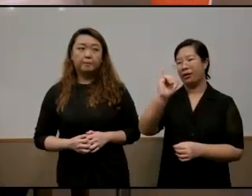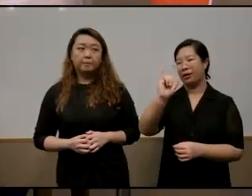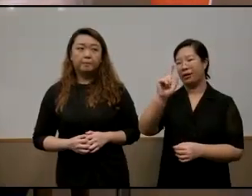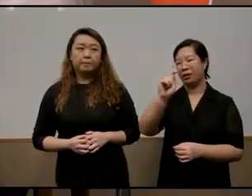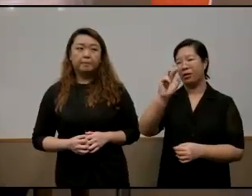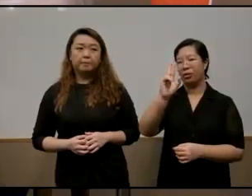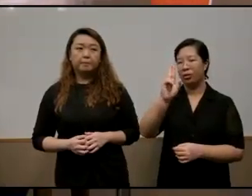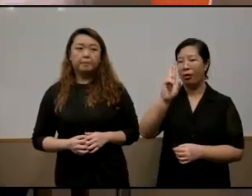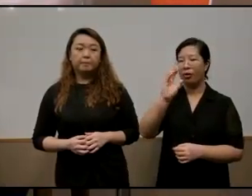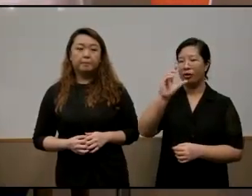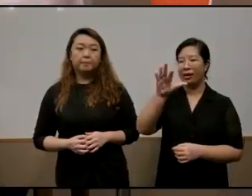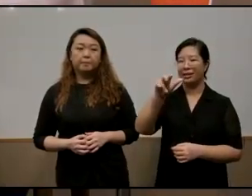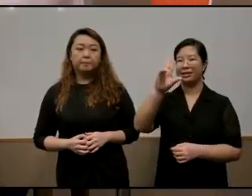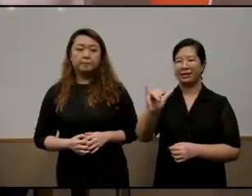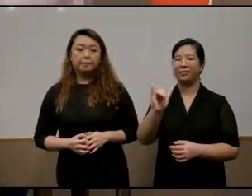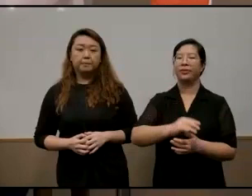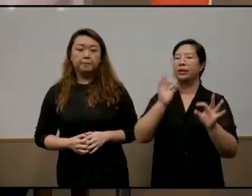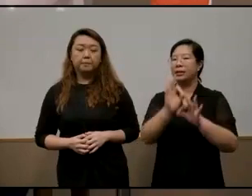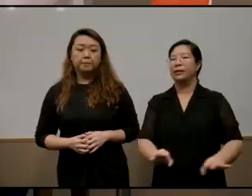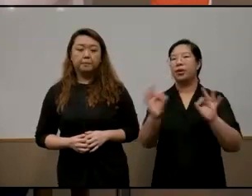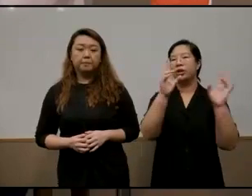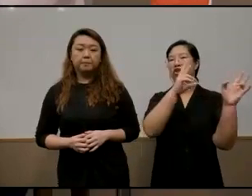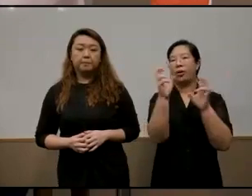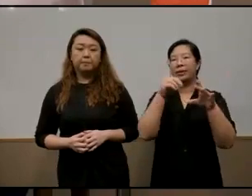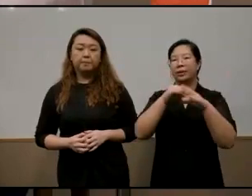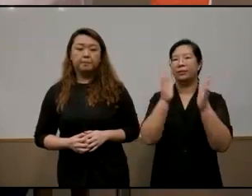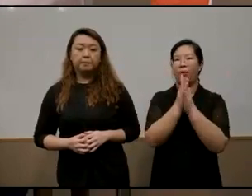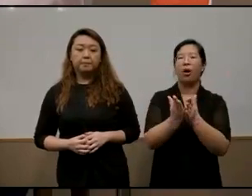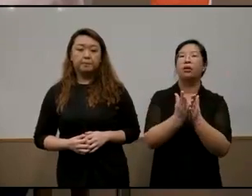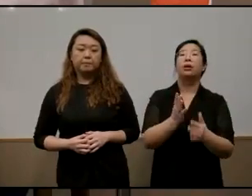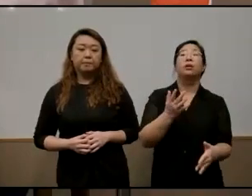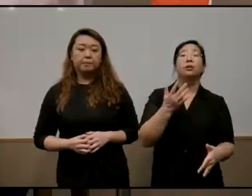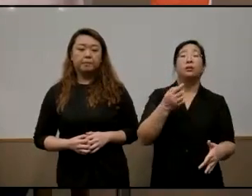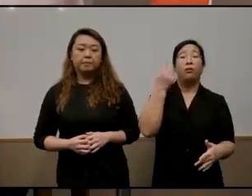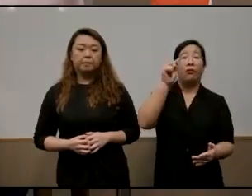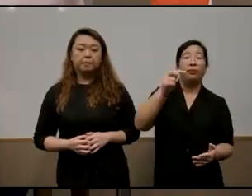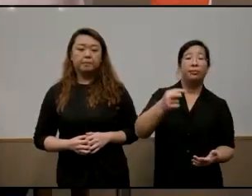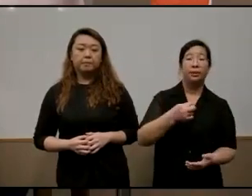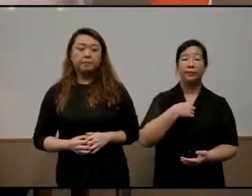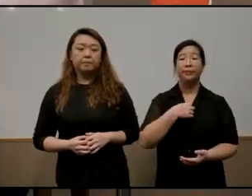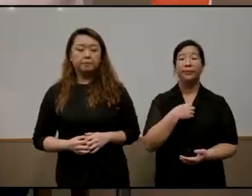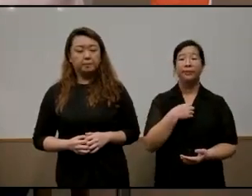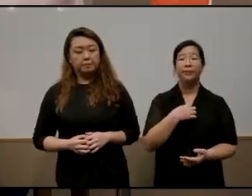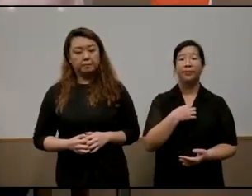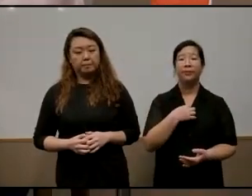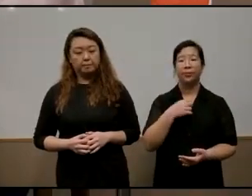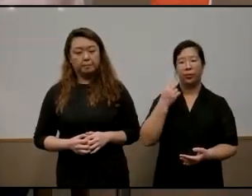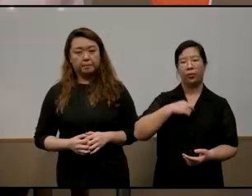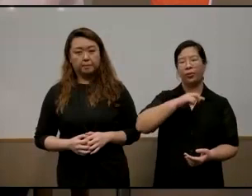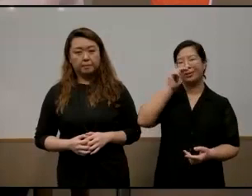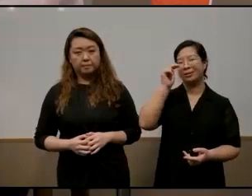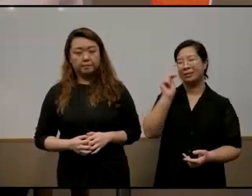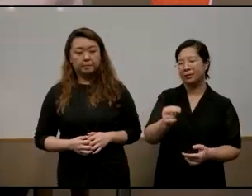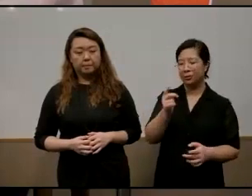an important theme in the book and charlene has touched on that as well and for me uh we we need to be